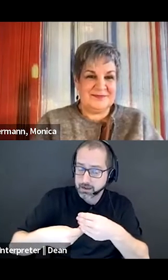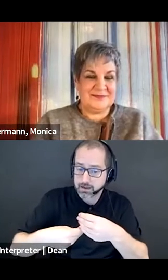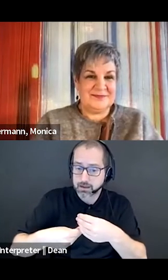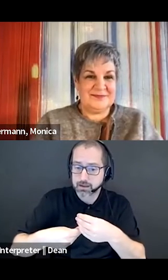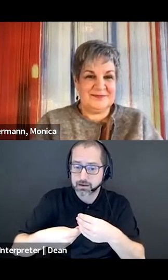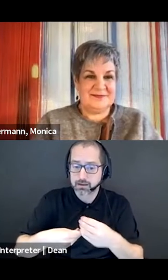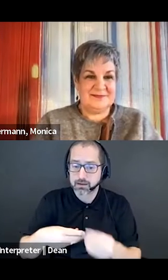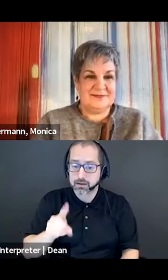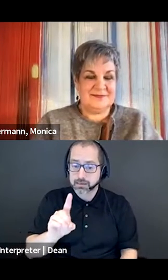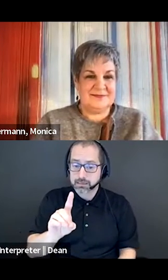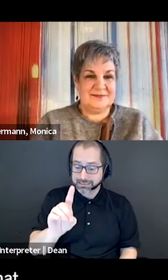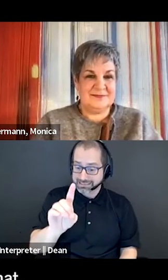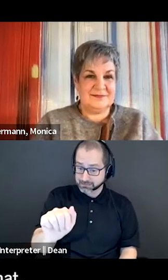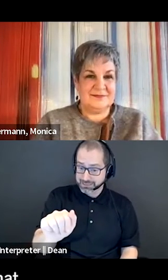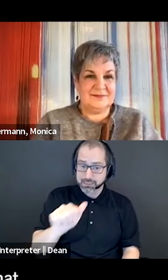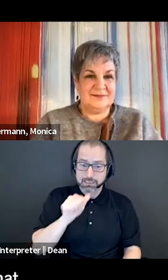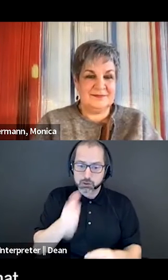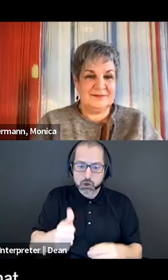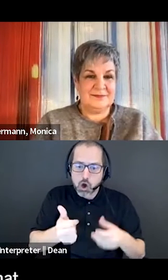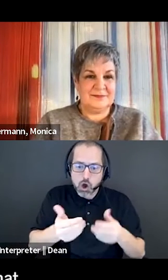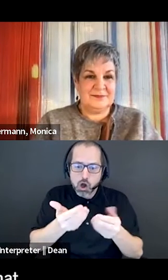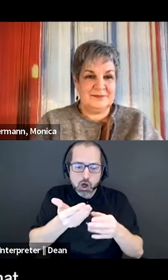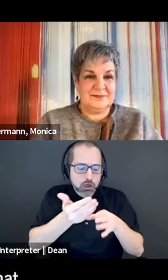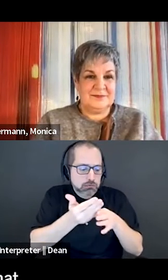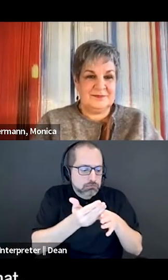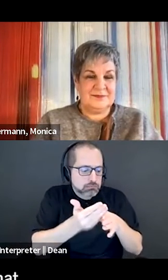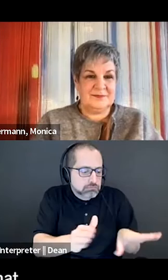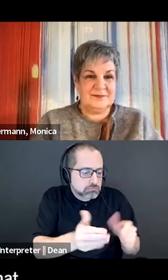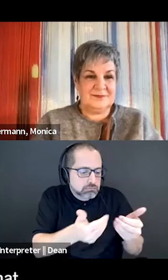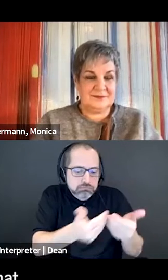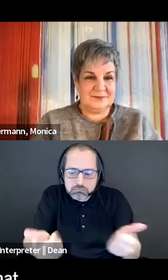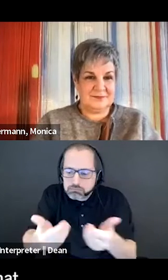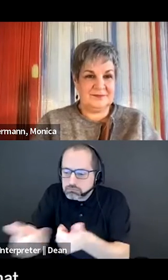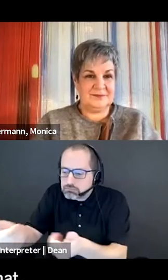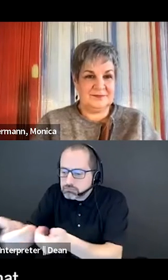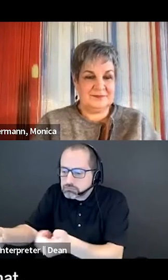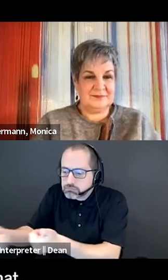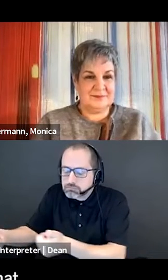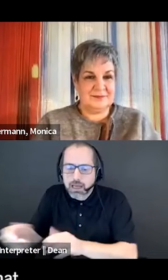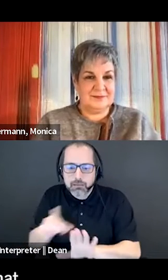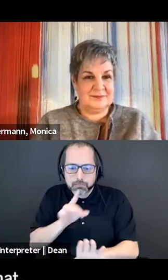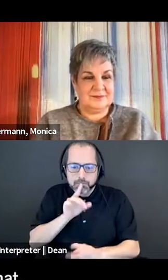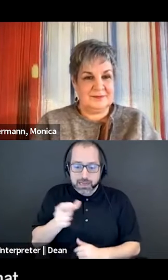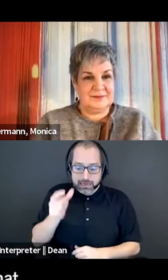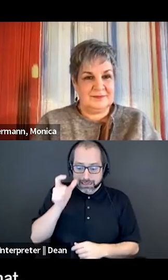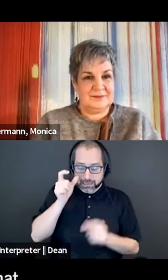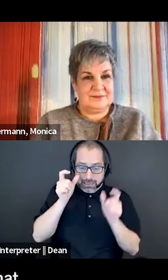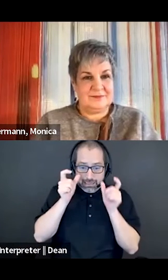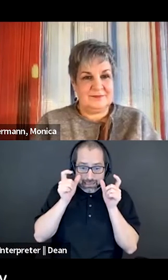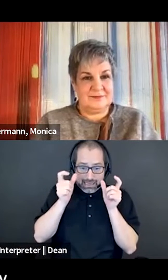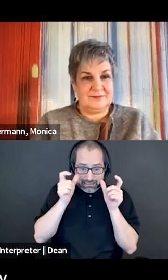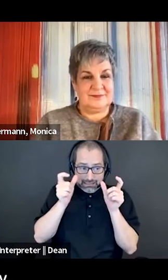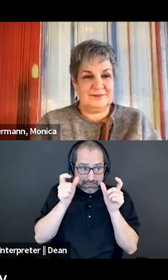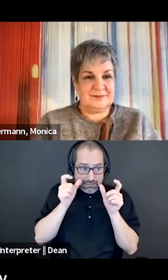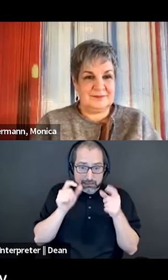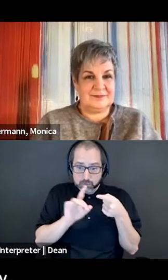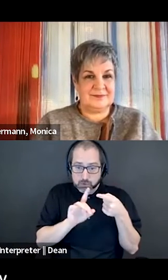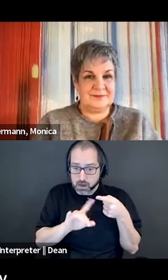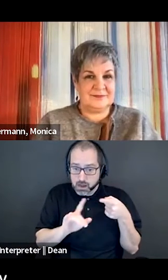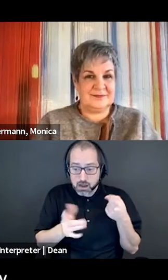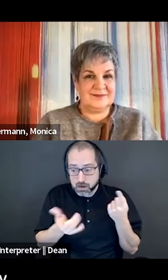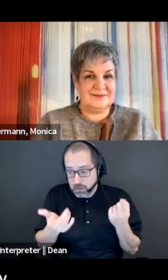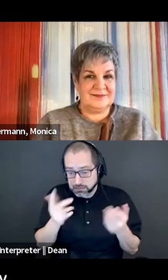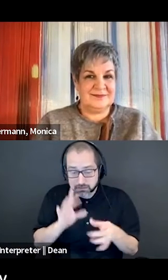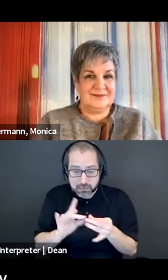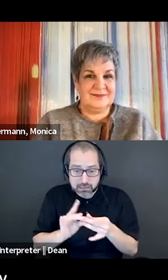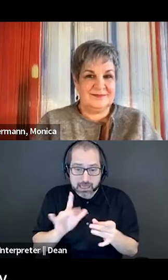disabilities aren't segmented. And I admit emotion to my glasses, as I said that, but people can have more than one. So when thinking